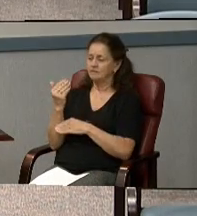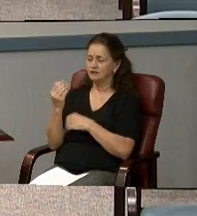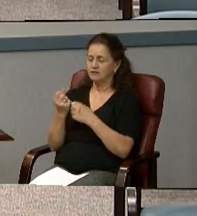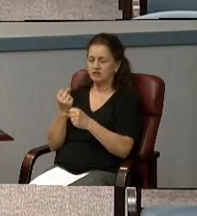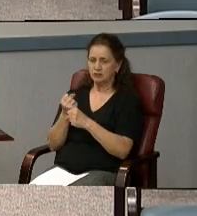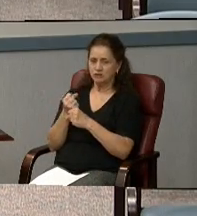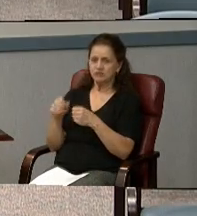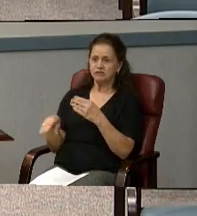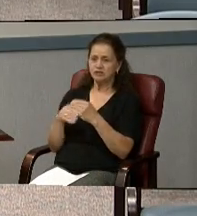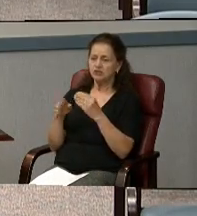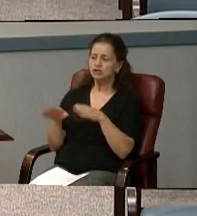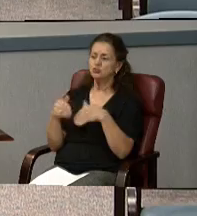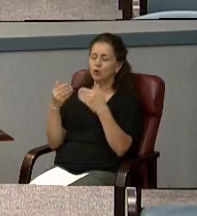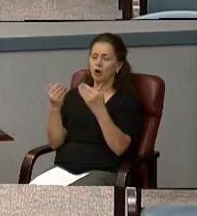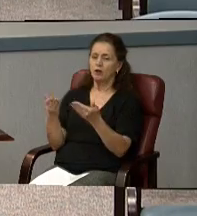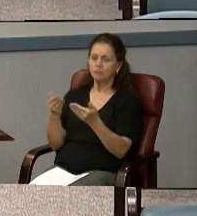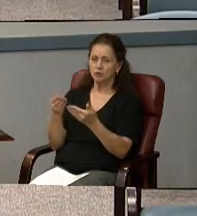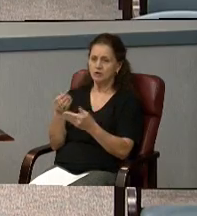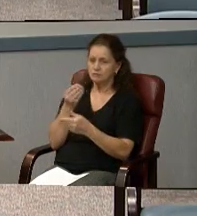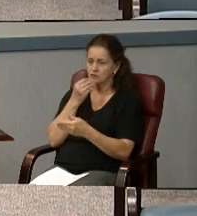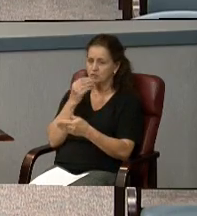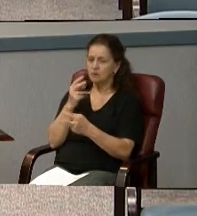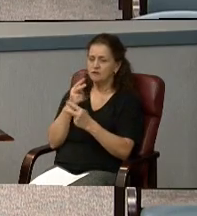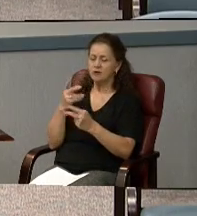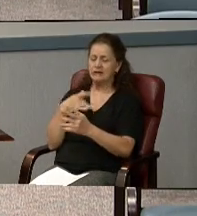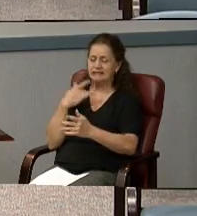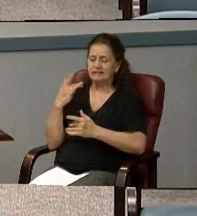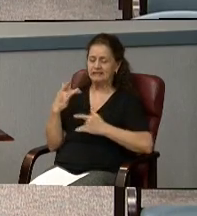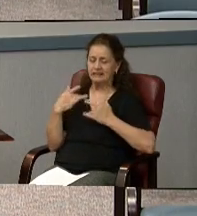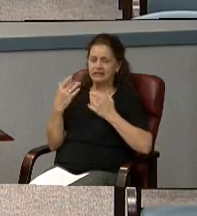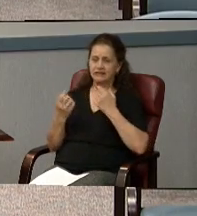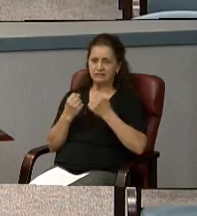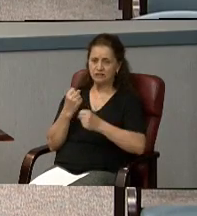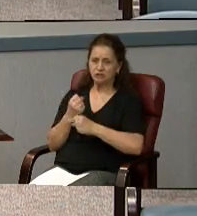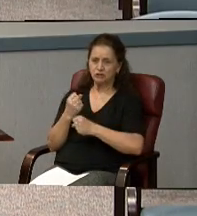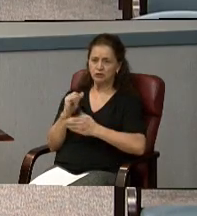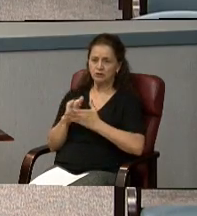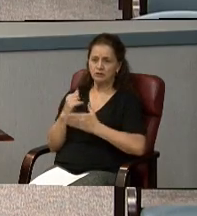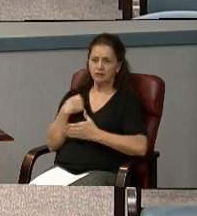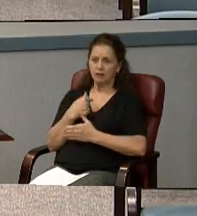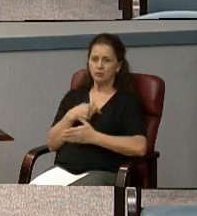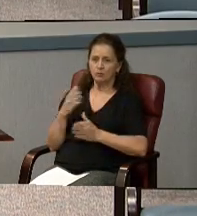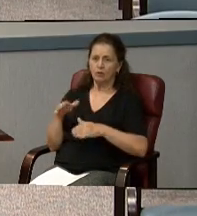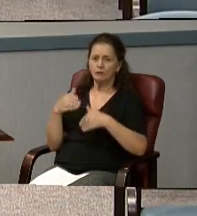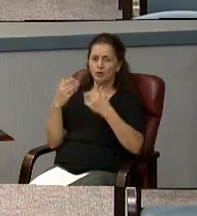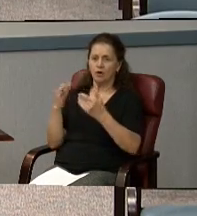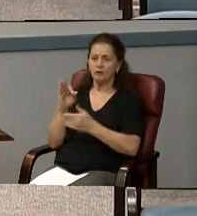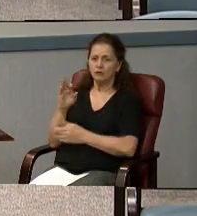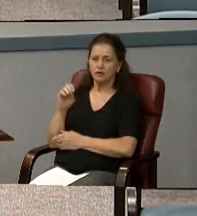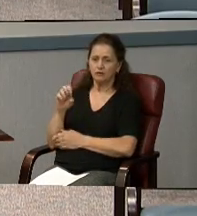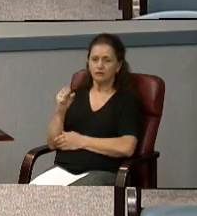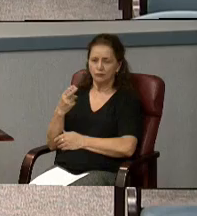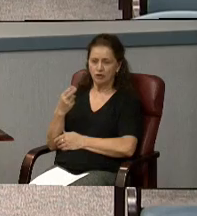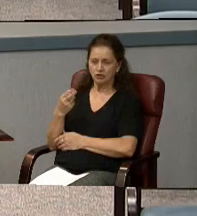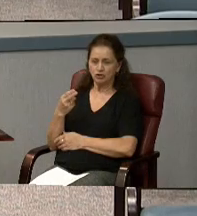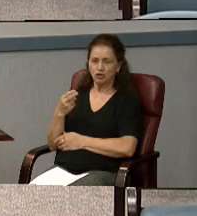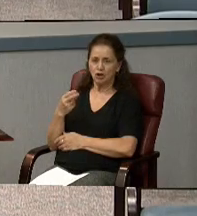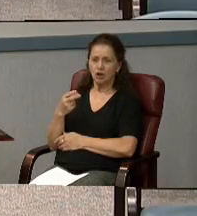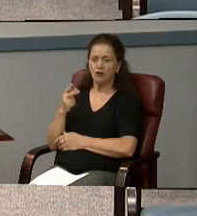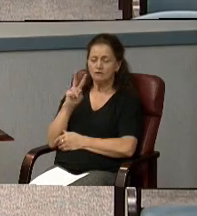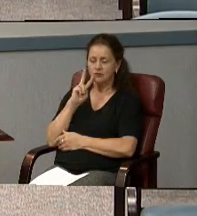to offering non-perishable food, we are very excited this year that we will be offering fresh produce from a new garden that we planted there.